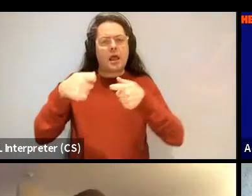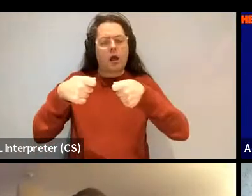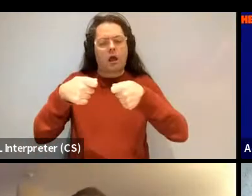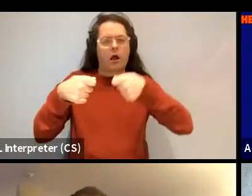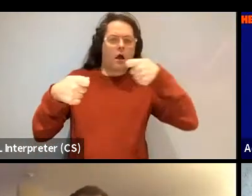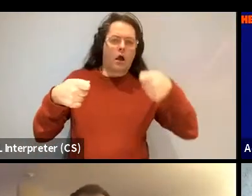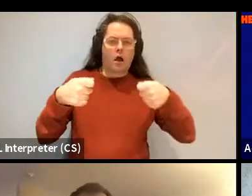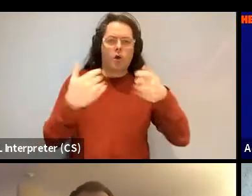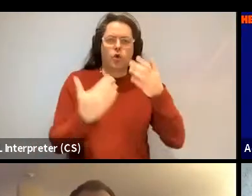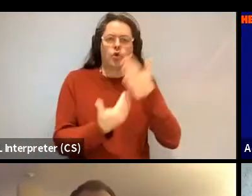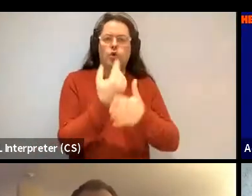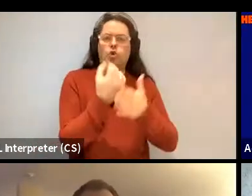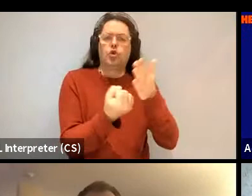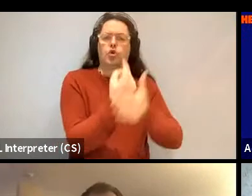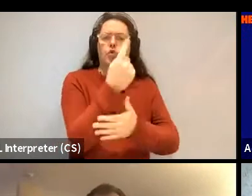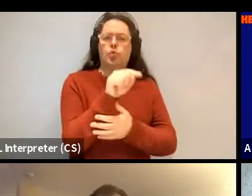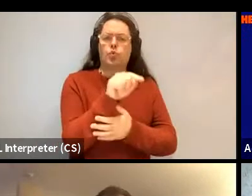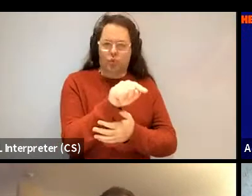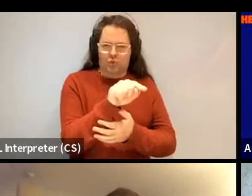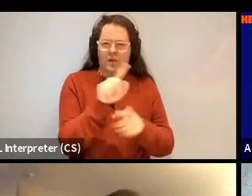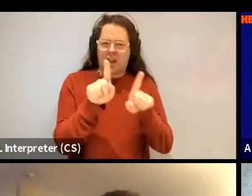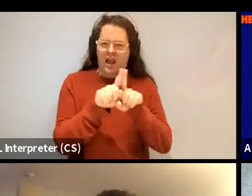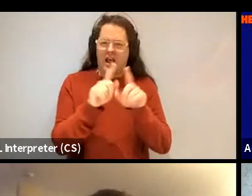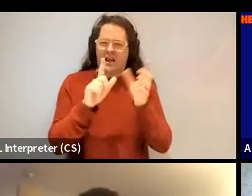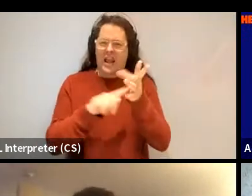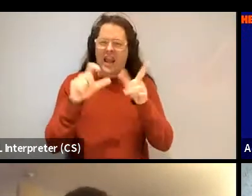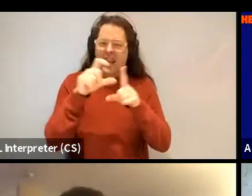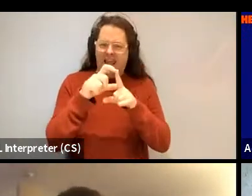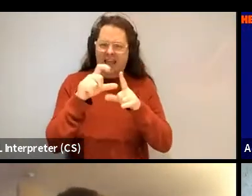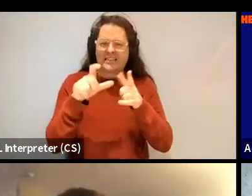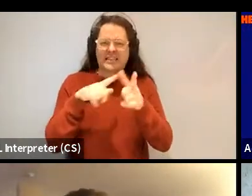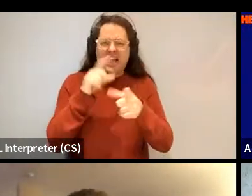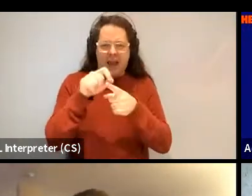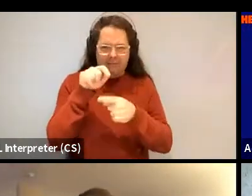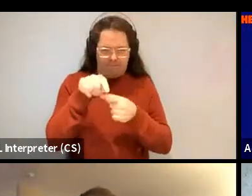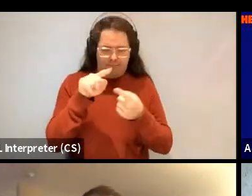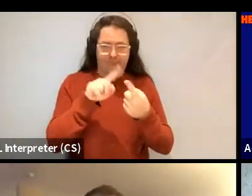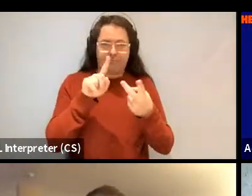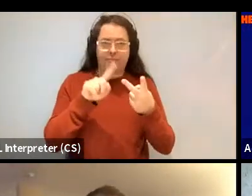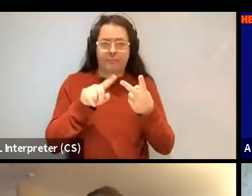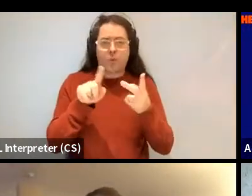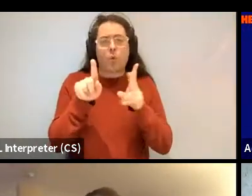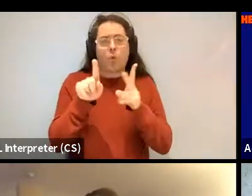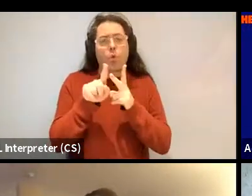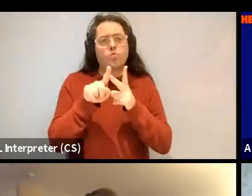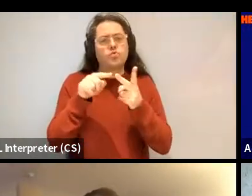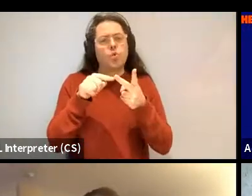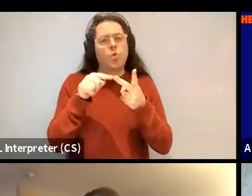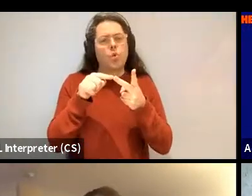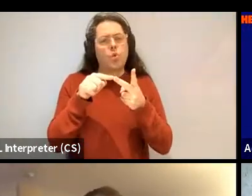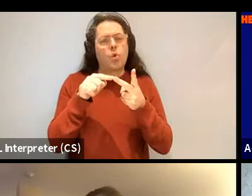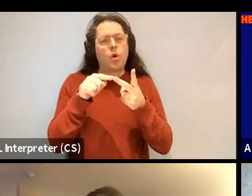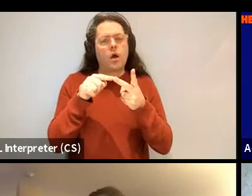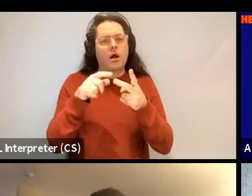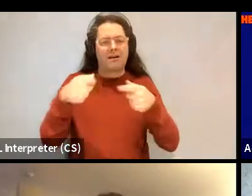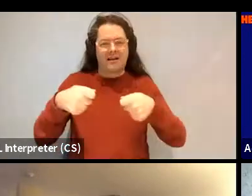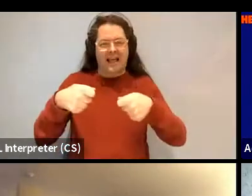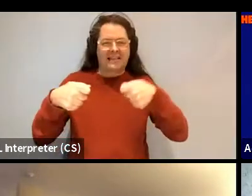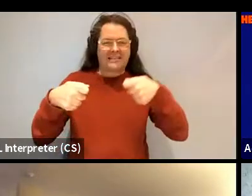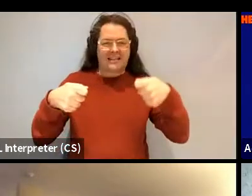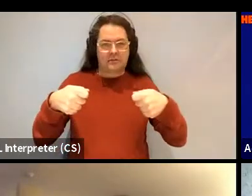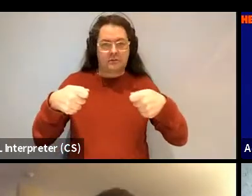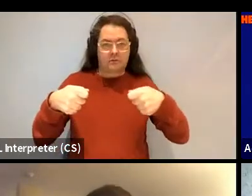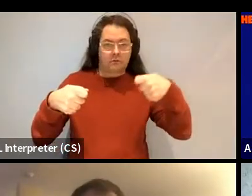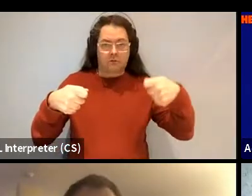and the question of whether you can stop, when to know you stop, when to know to stop doing that. So the